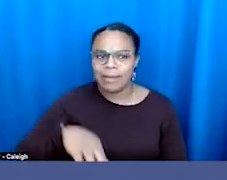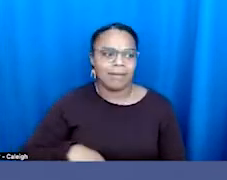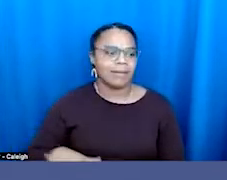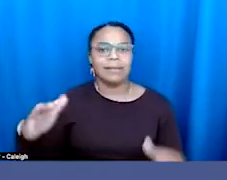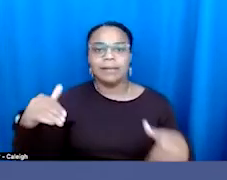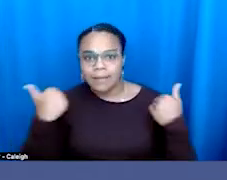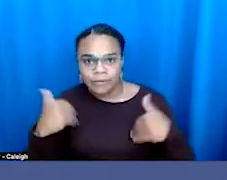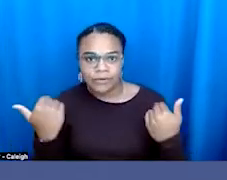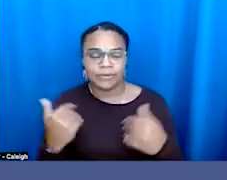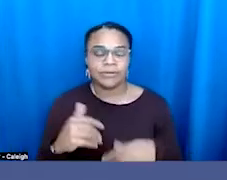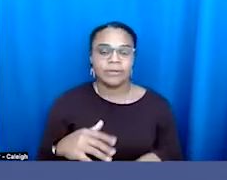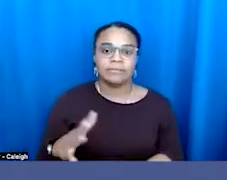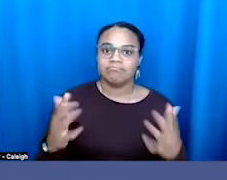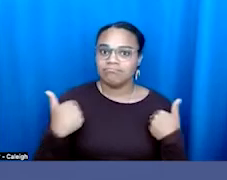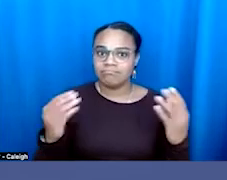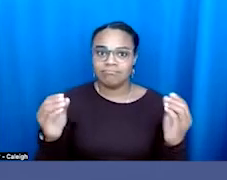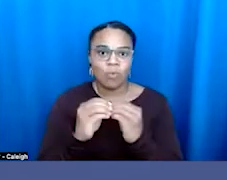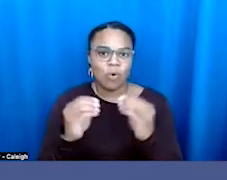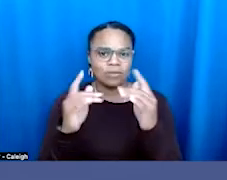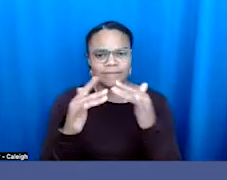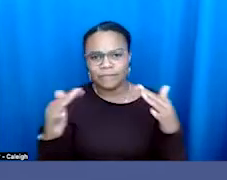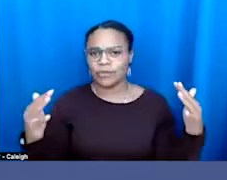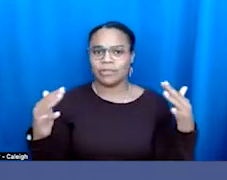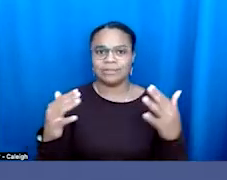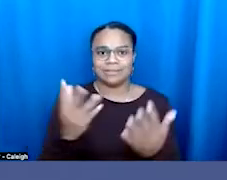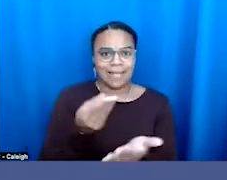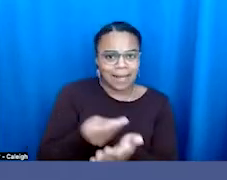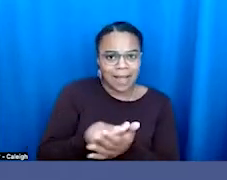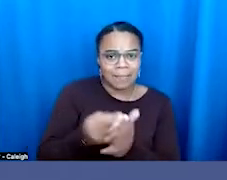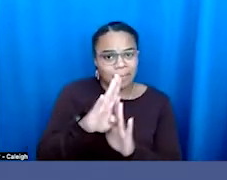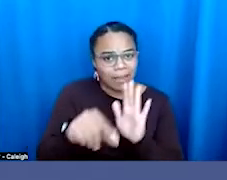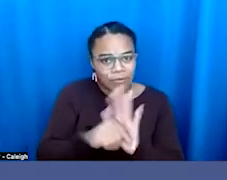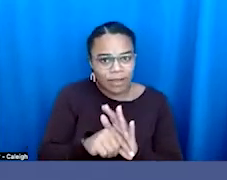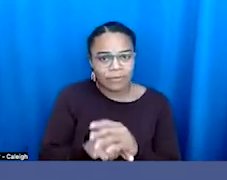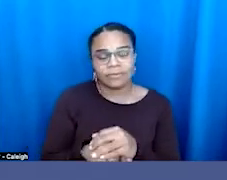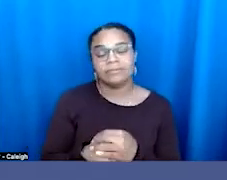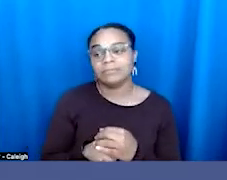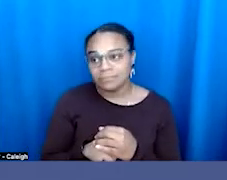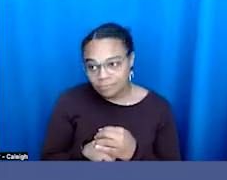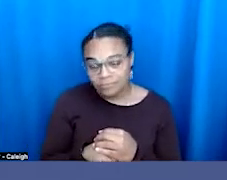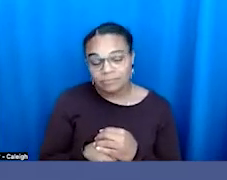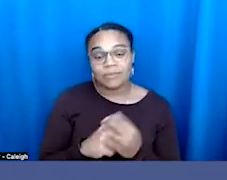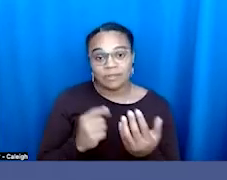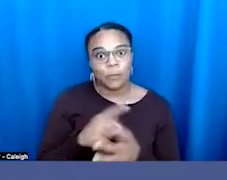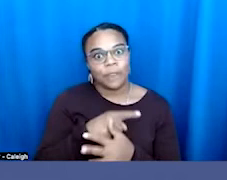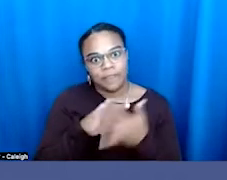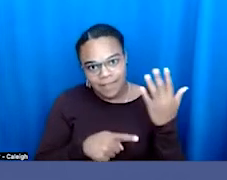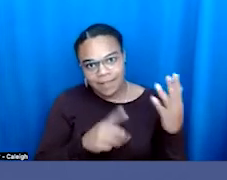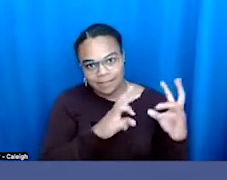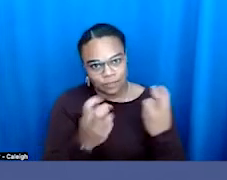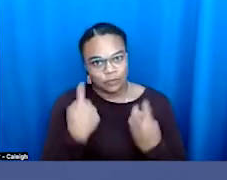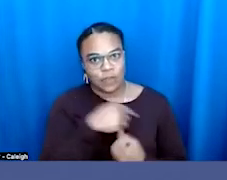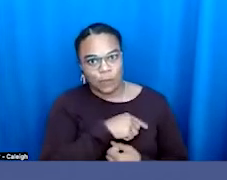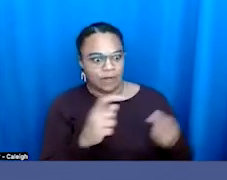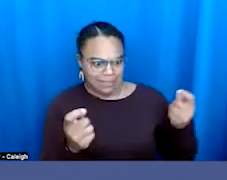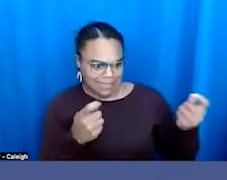is, has more diverse economic background. So those are the things that we are dealing with